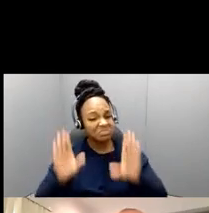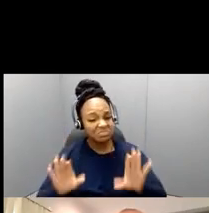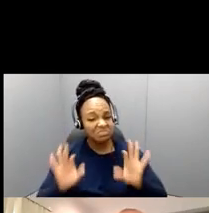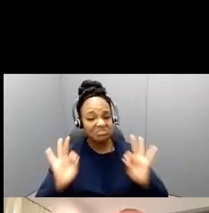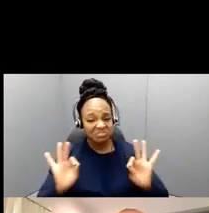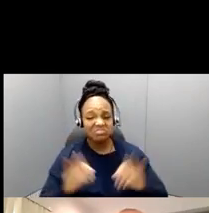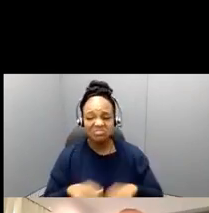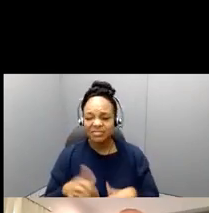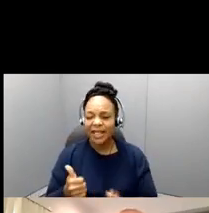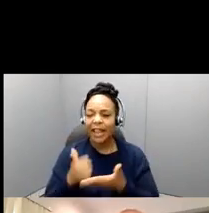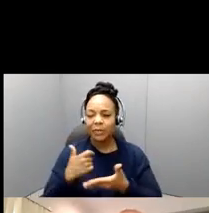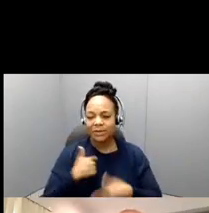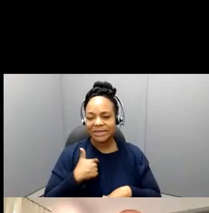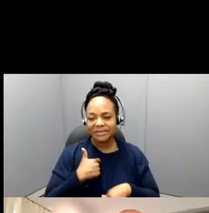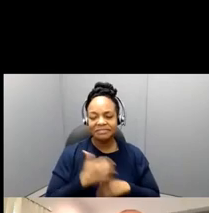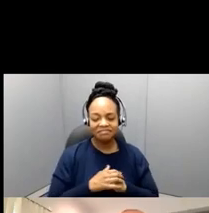helpful.